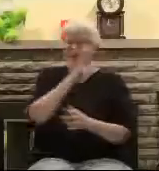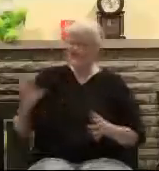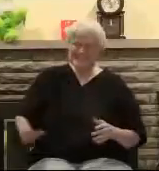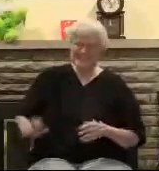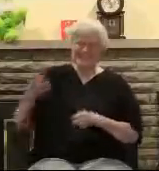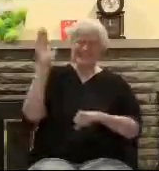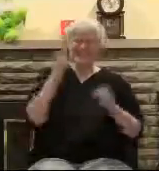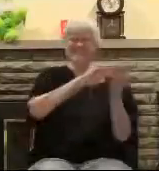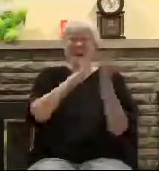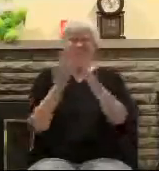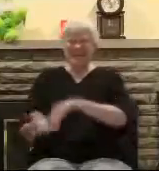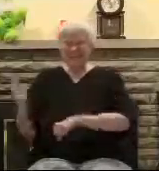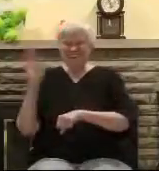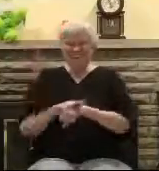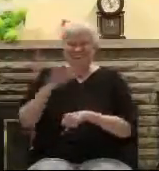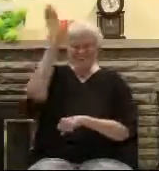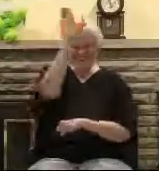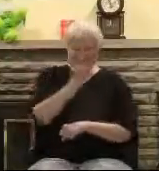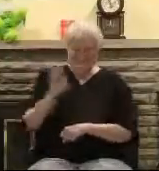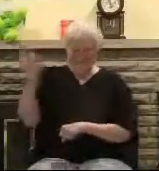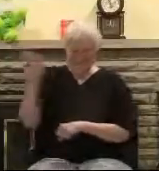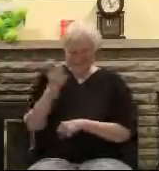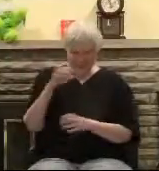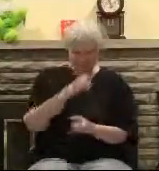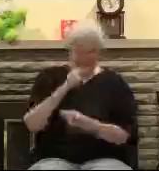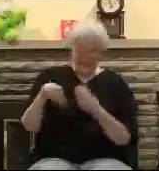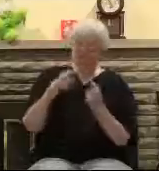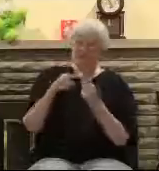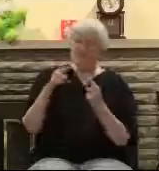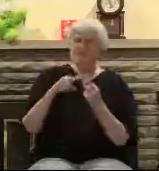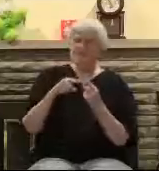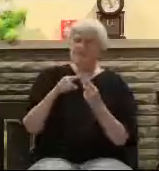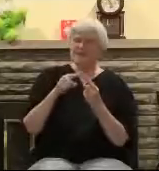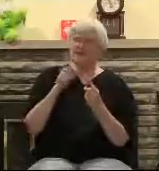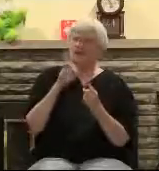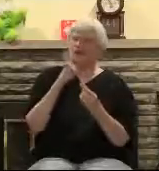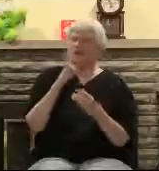when it says, according to the scriptures, get this,